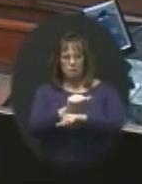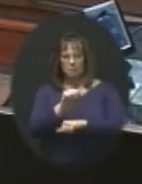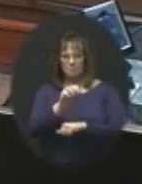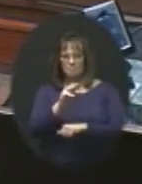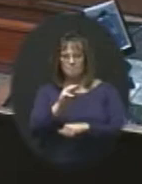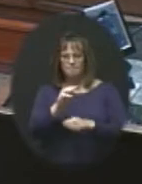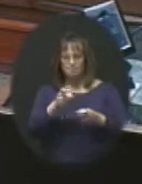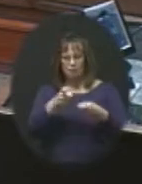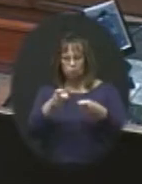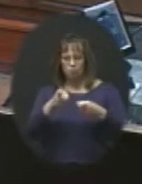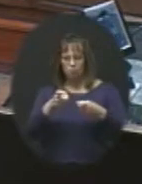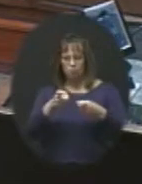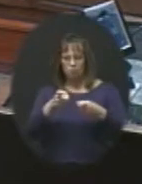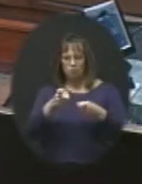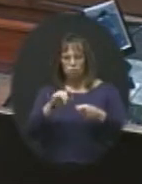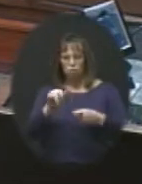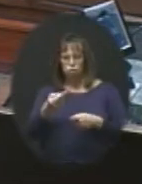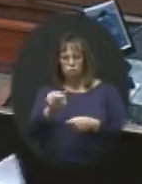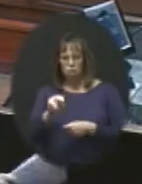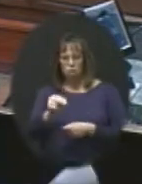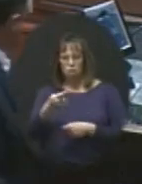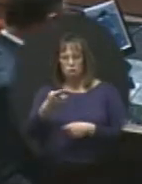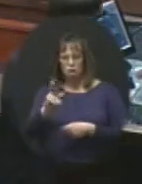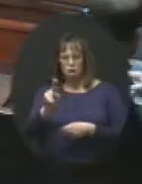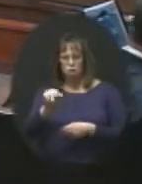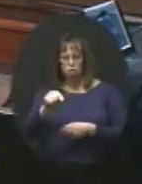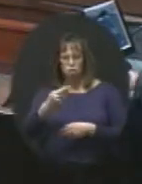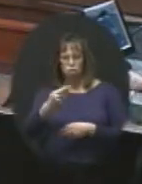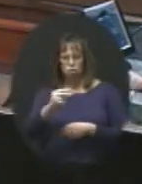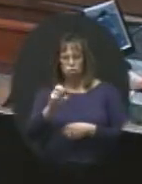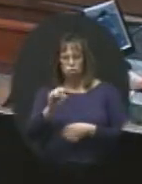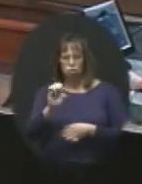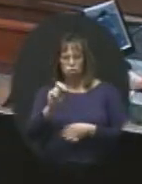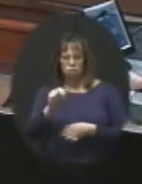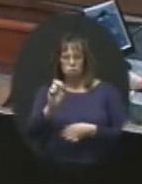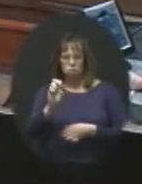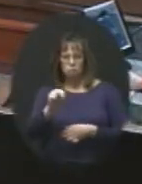and John Hutchison will be doing the presentation.